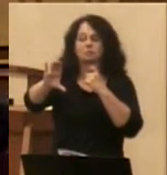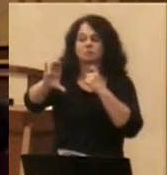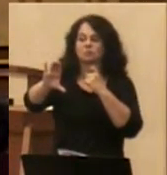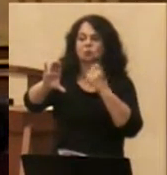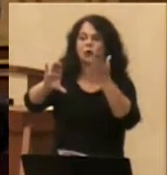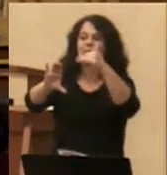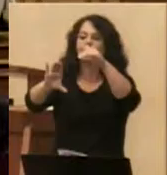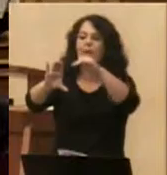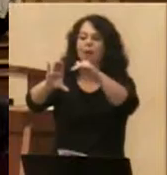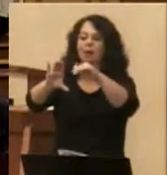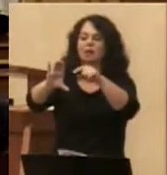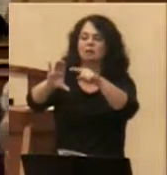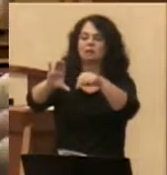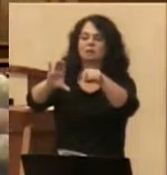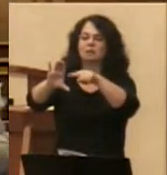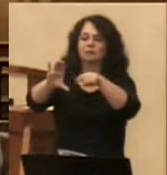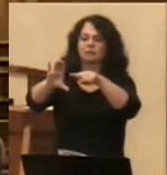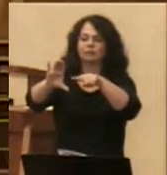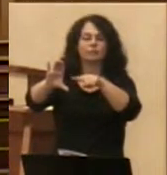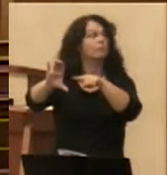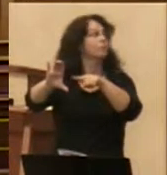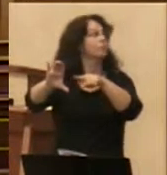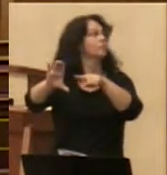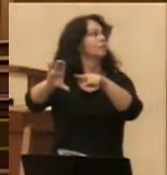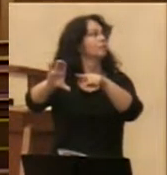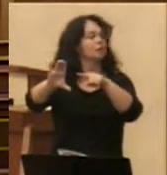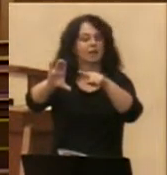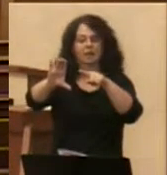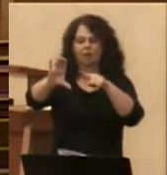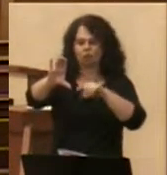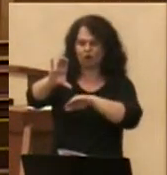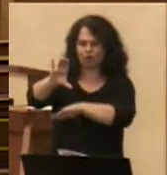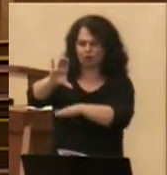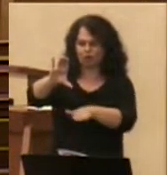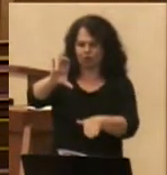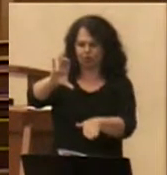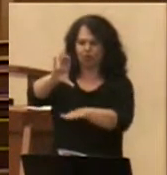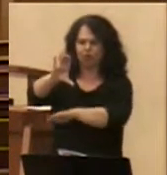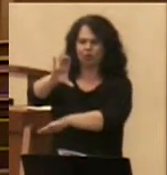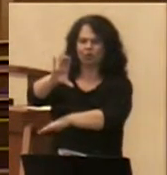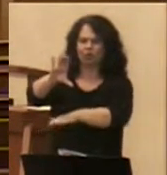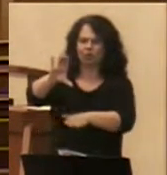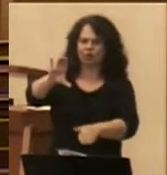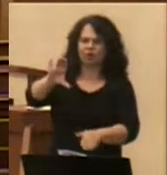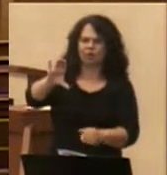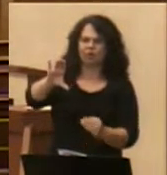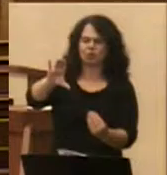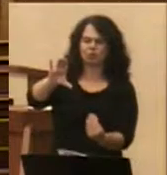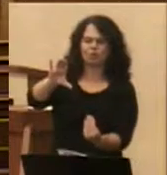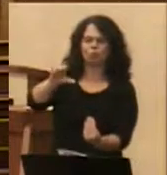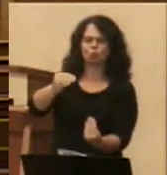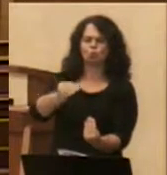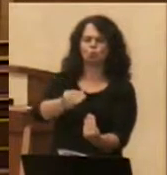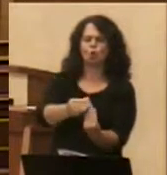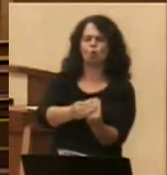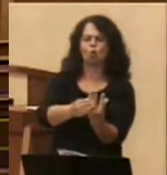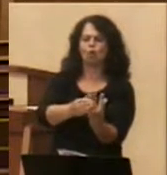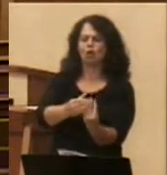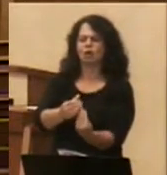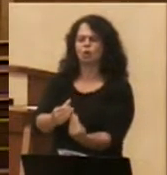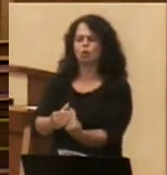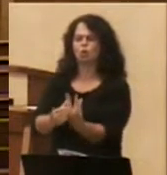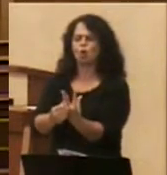Standing on that mound, there are branches growing. What do branches mean? Here,